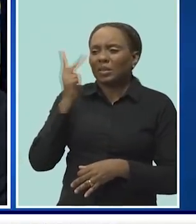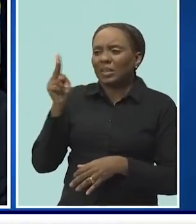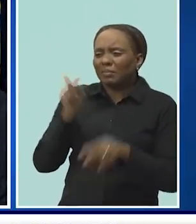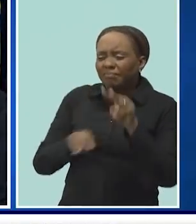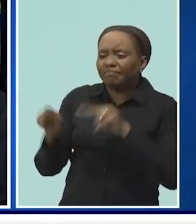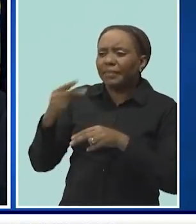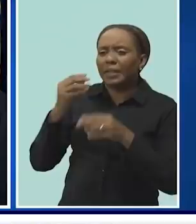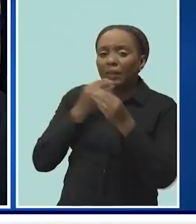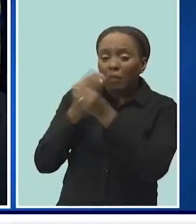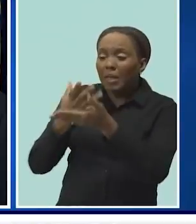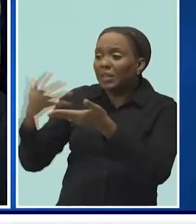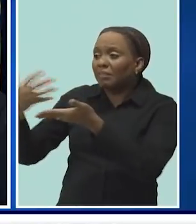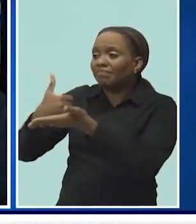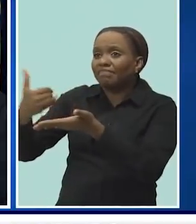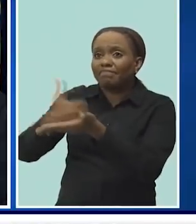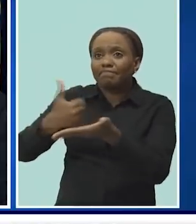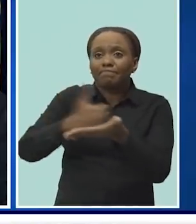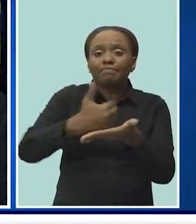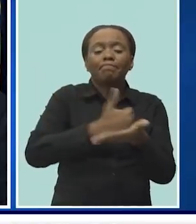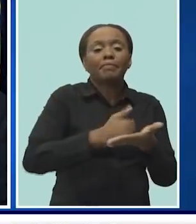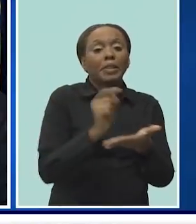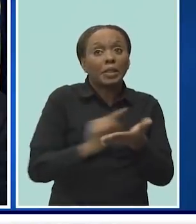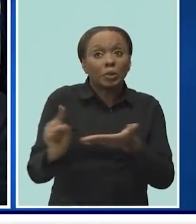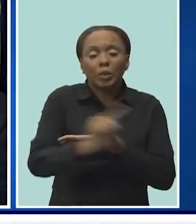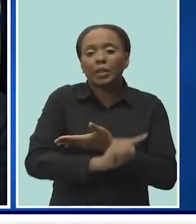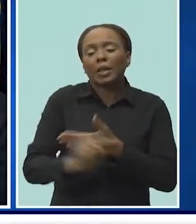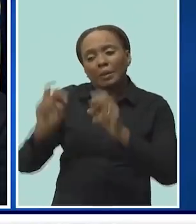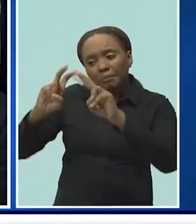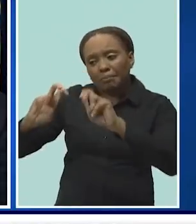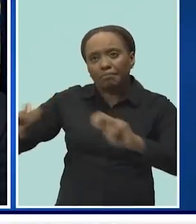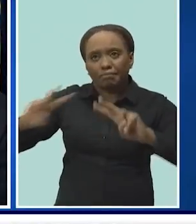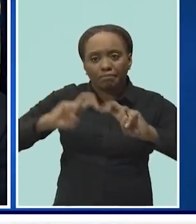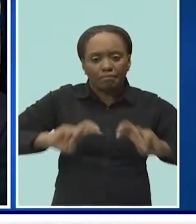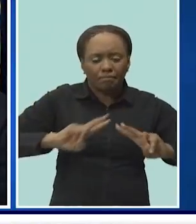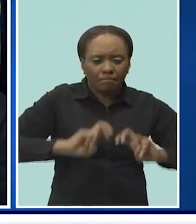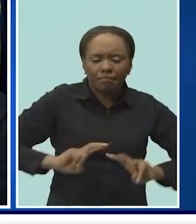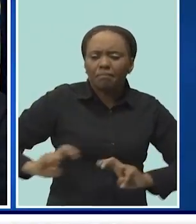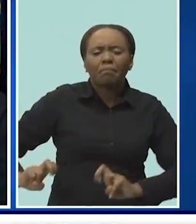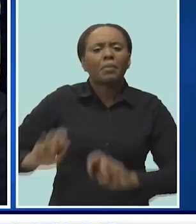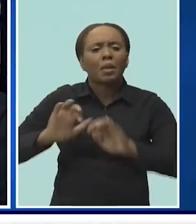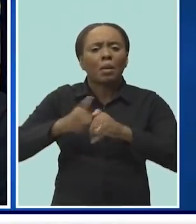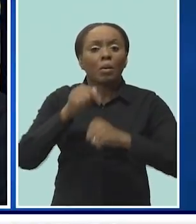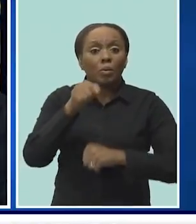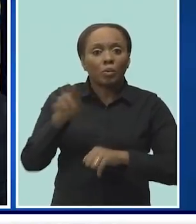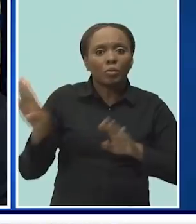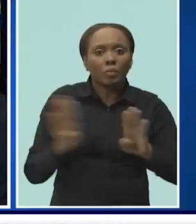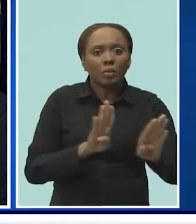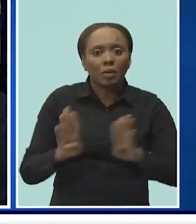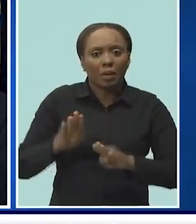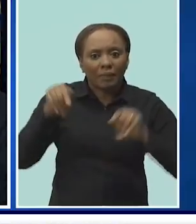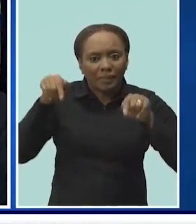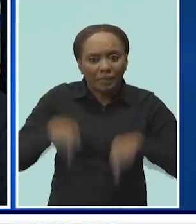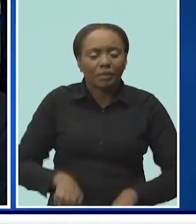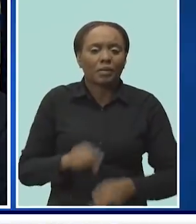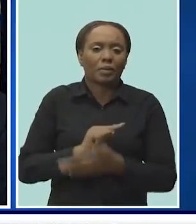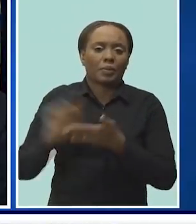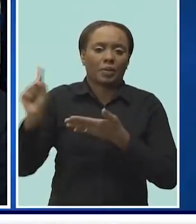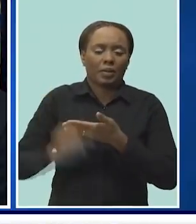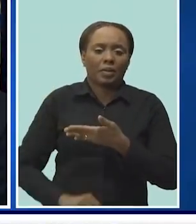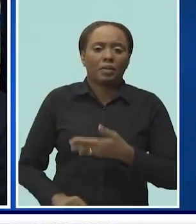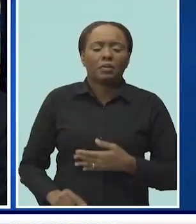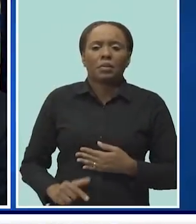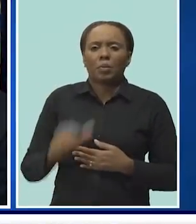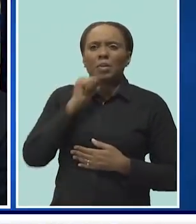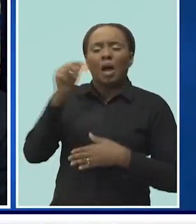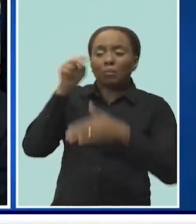the data in the early part of next week, based on how Barbadians conduct themselves this week. So, we're not projecting